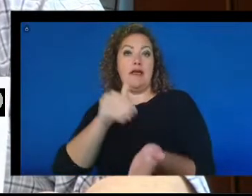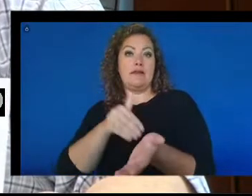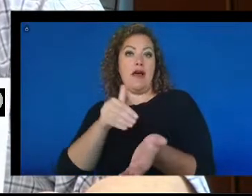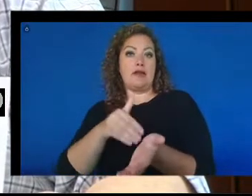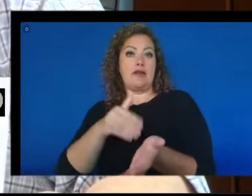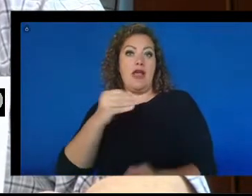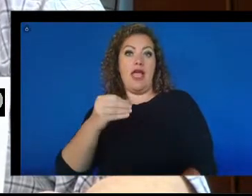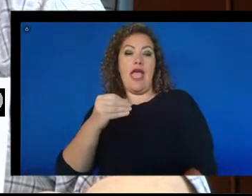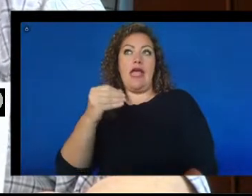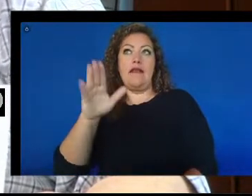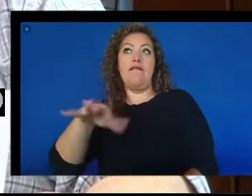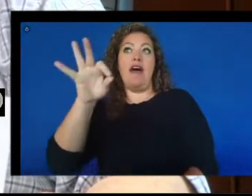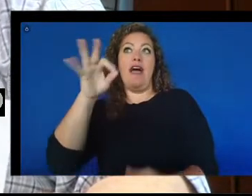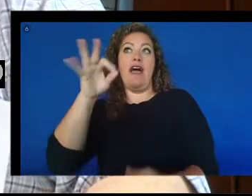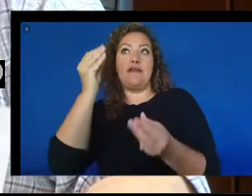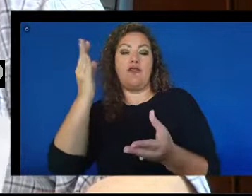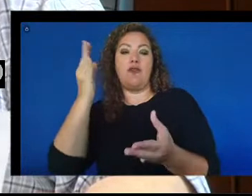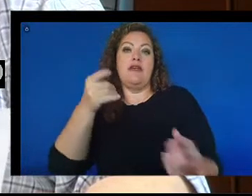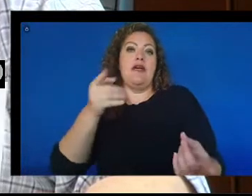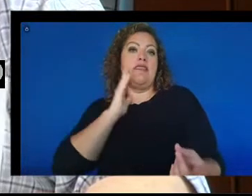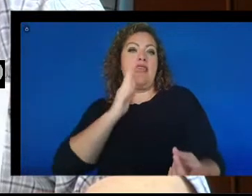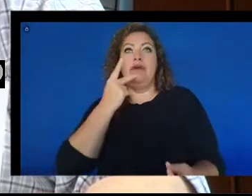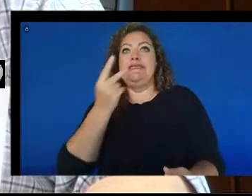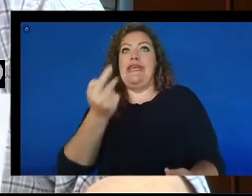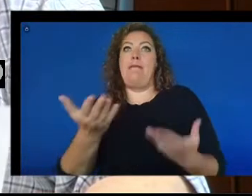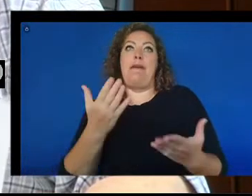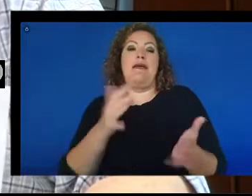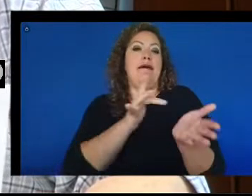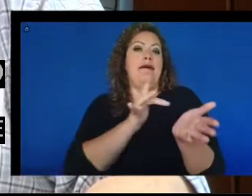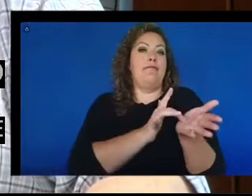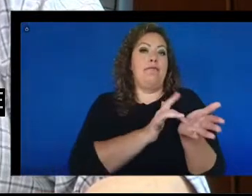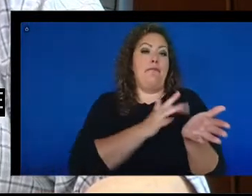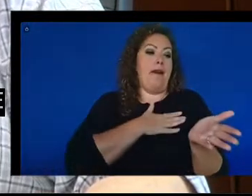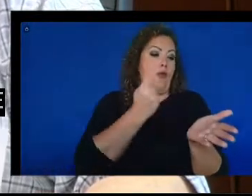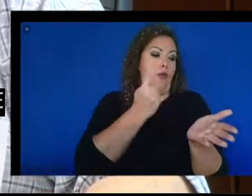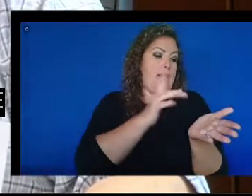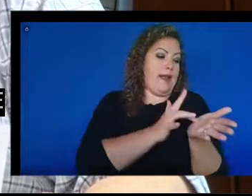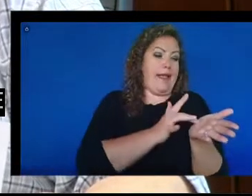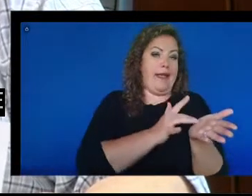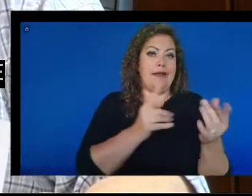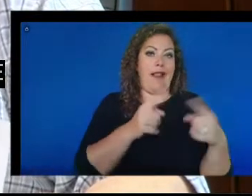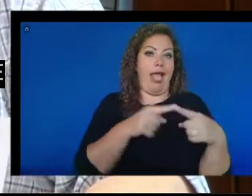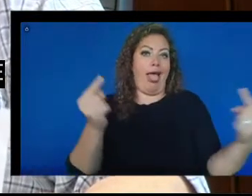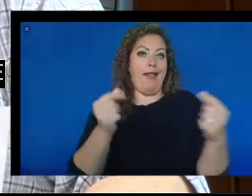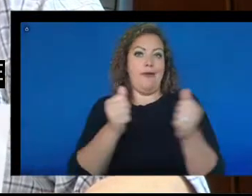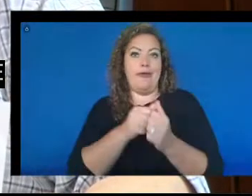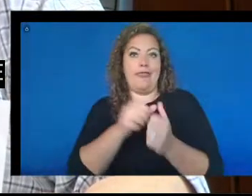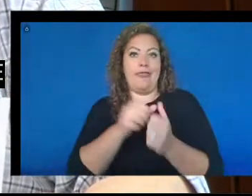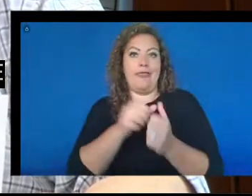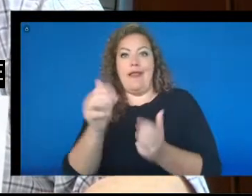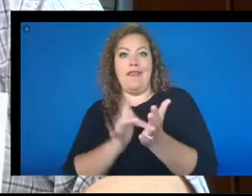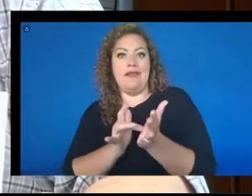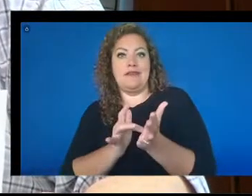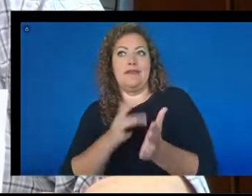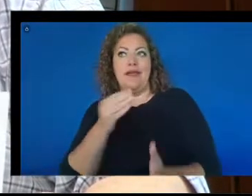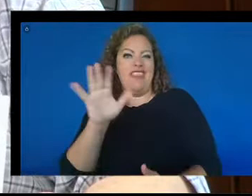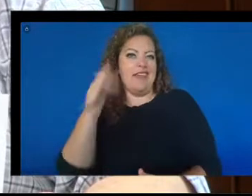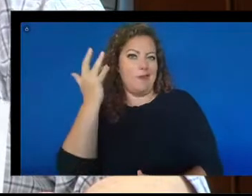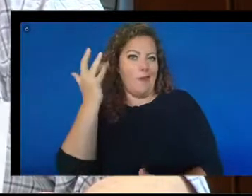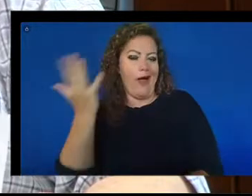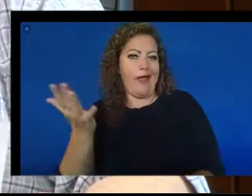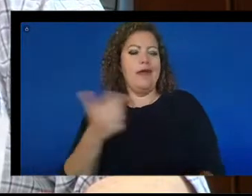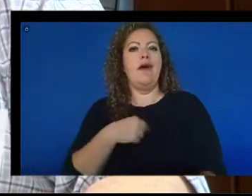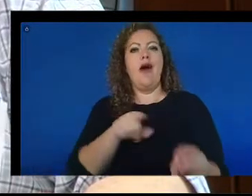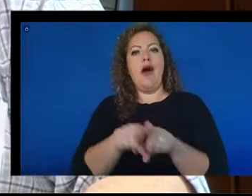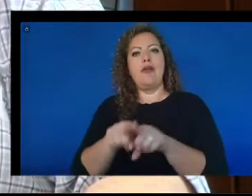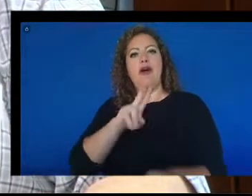have adverse reactions to my existing medications. I also use my health event to make appointments. It